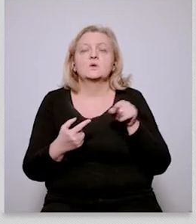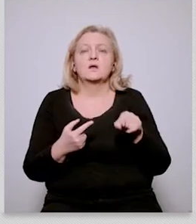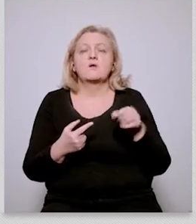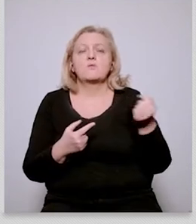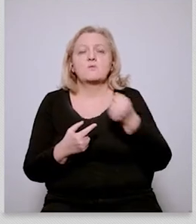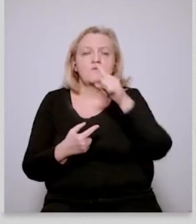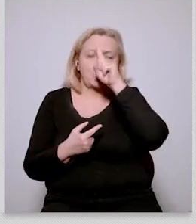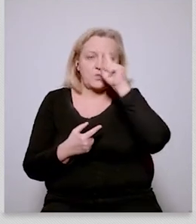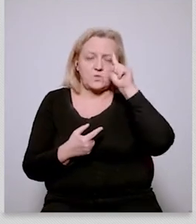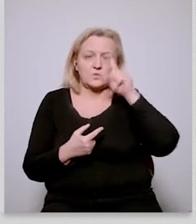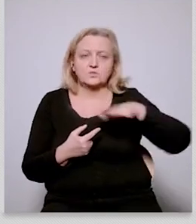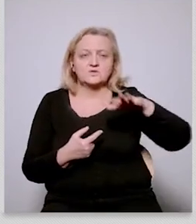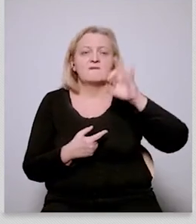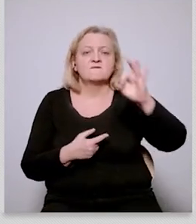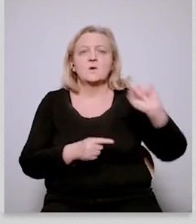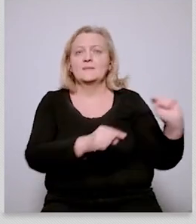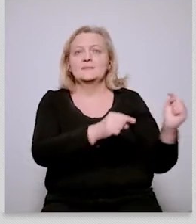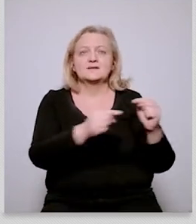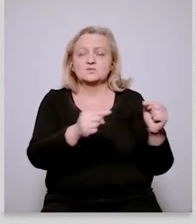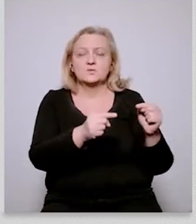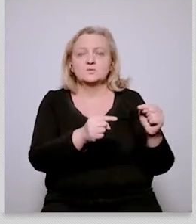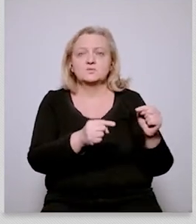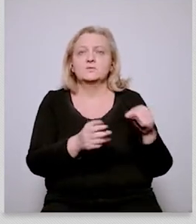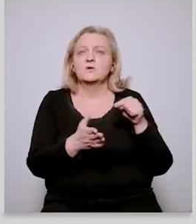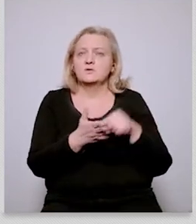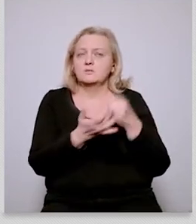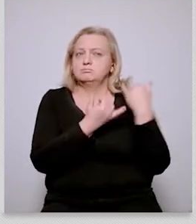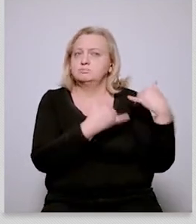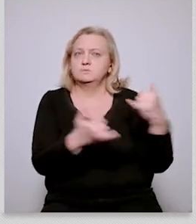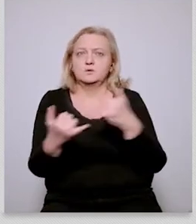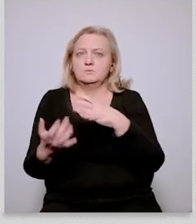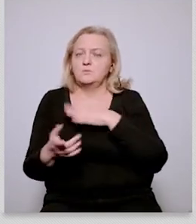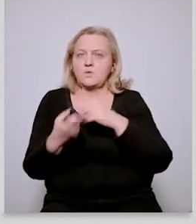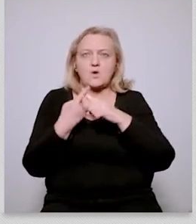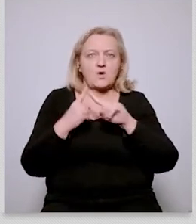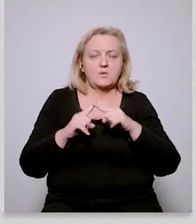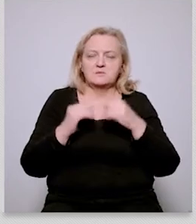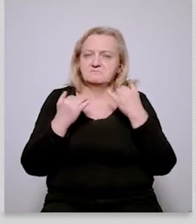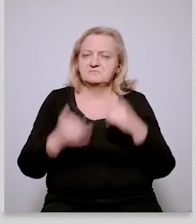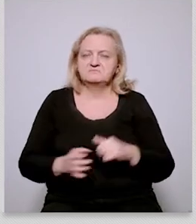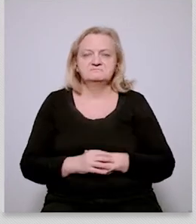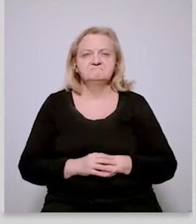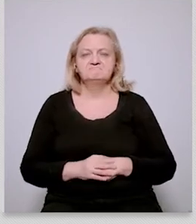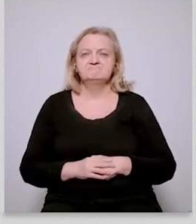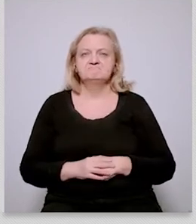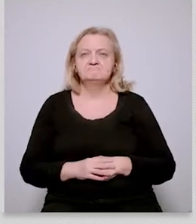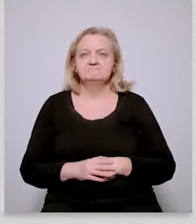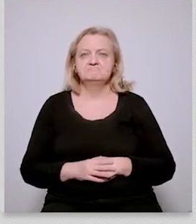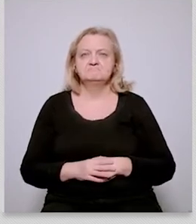element and a very um you know and a set of references and a vocabulary